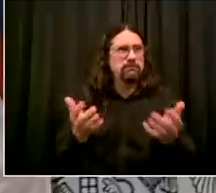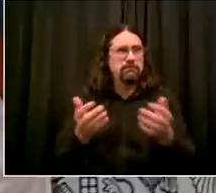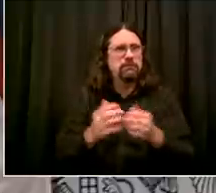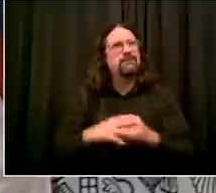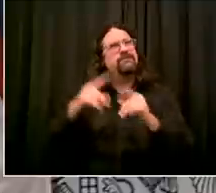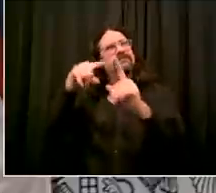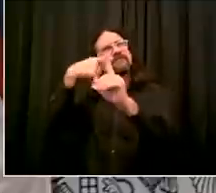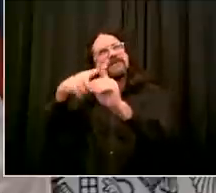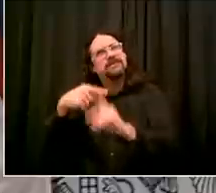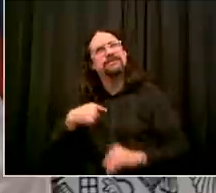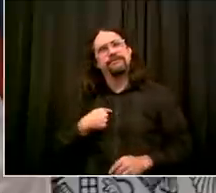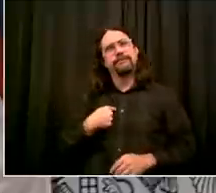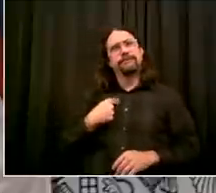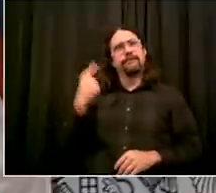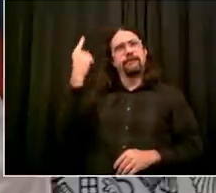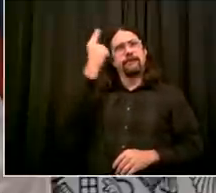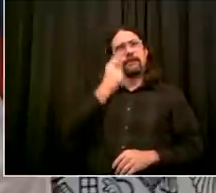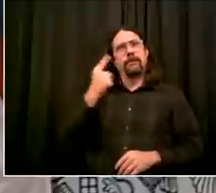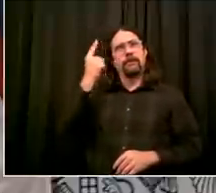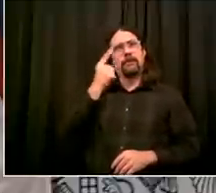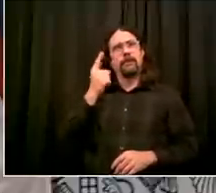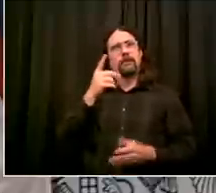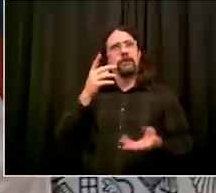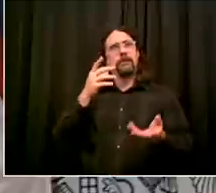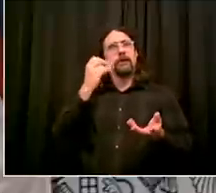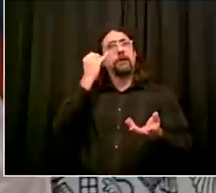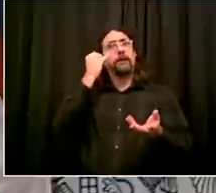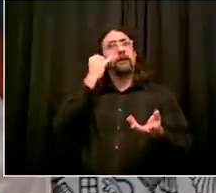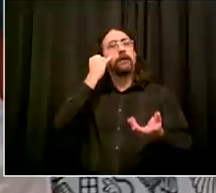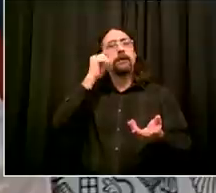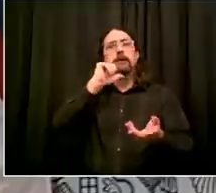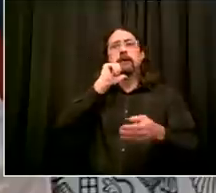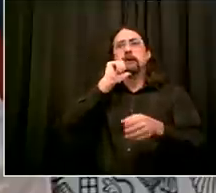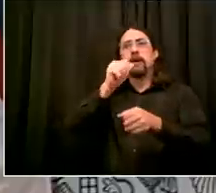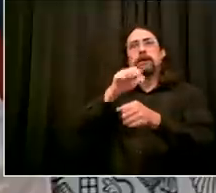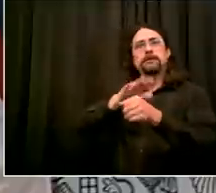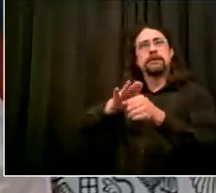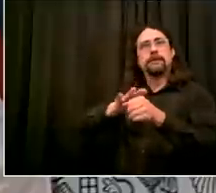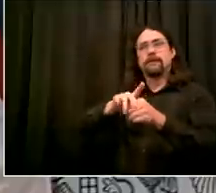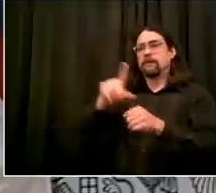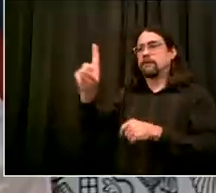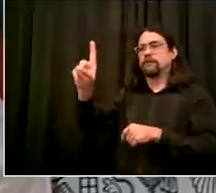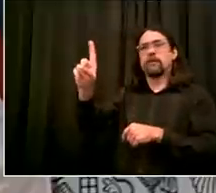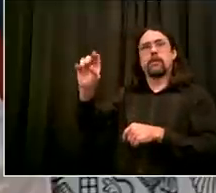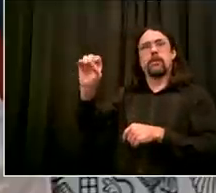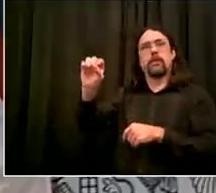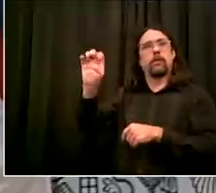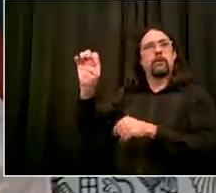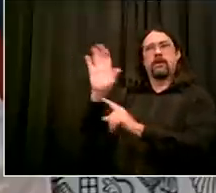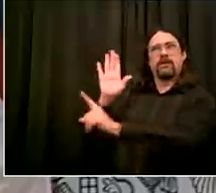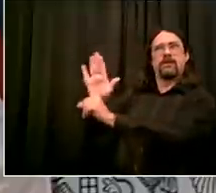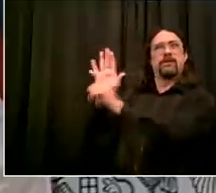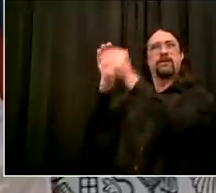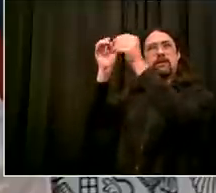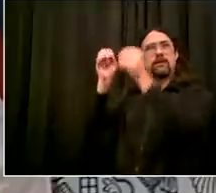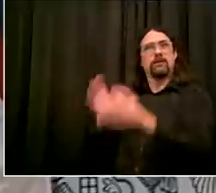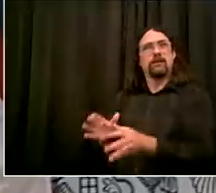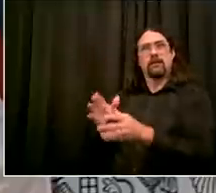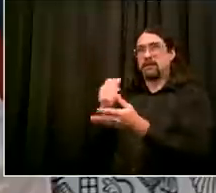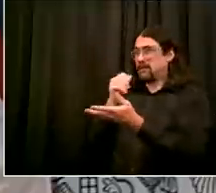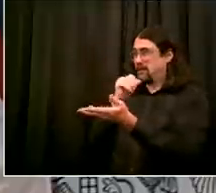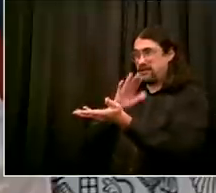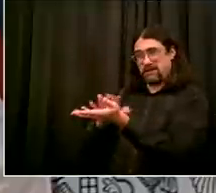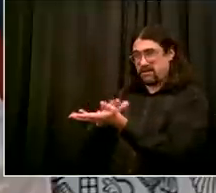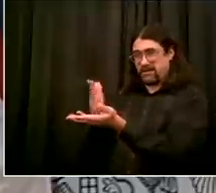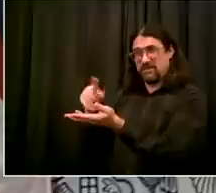what's what's kind of plan b there that's a fair question michael but i think what we are seeing more and more is uh